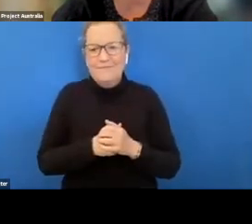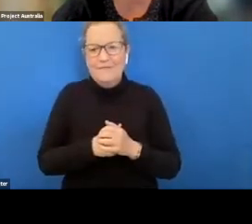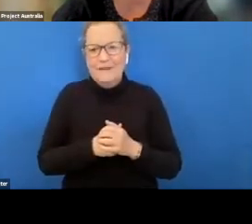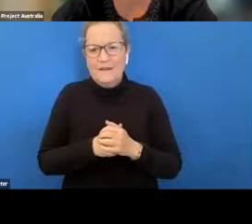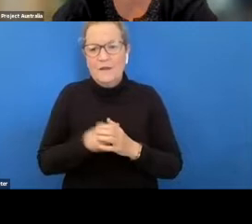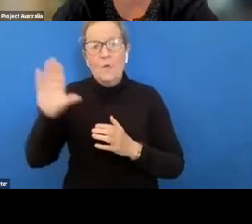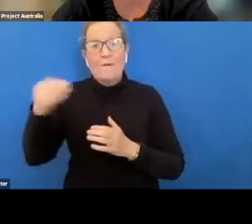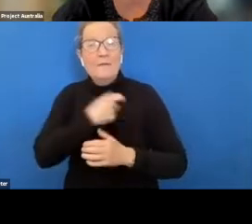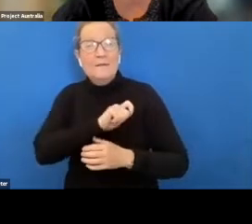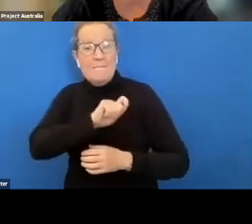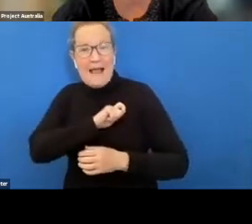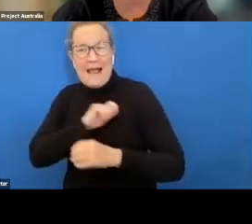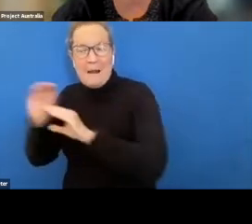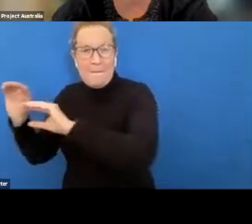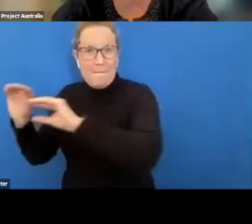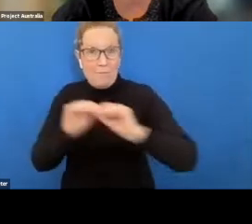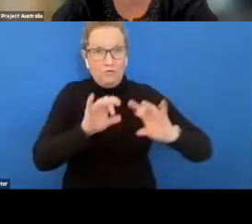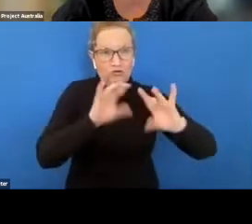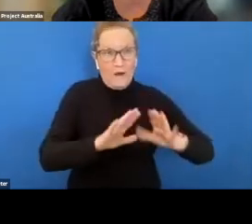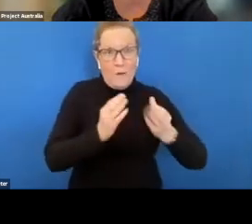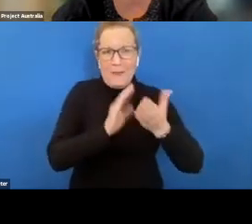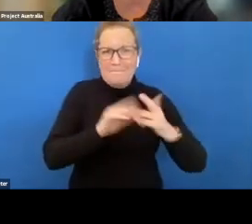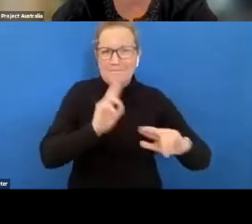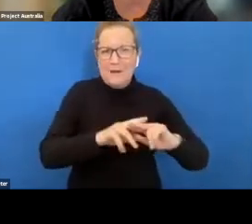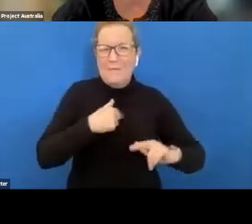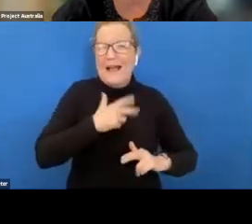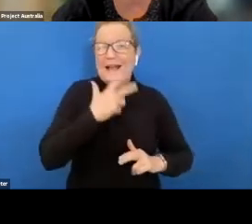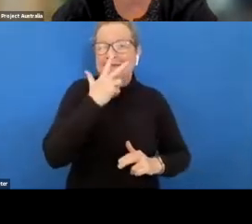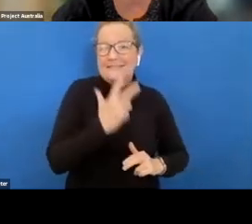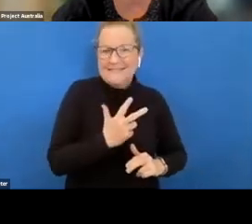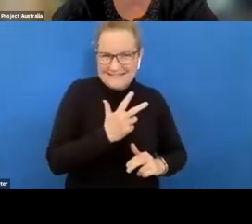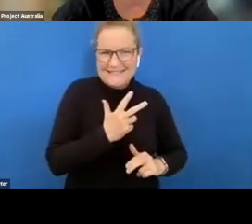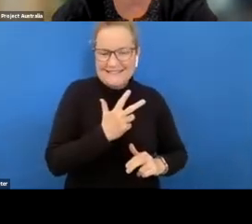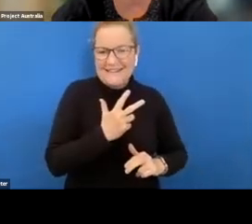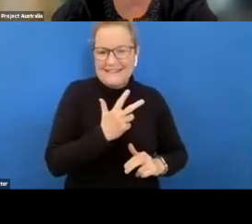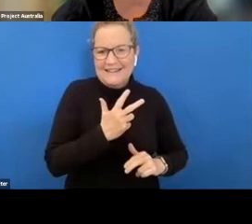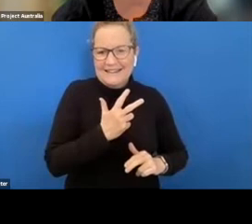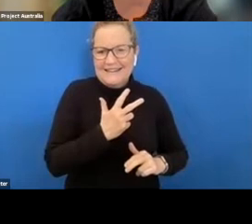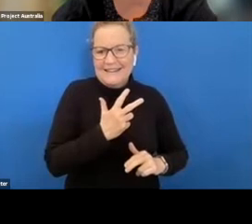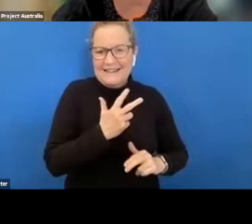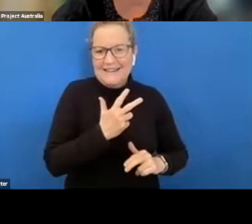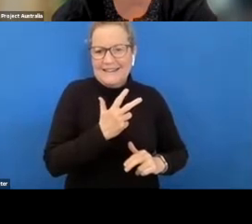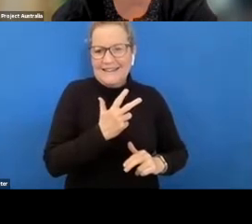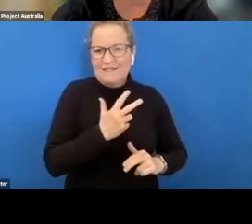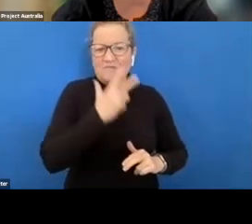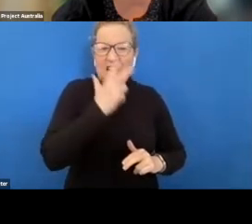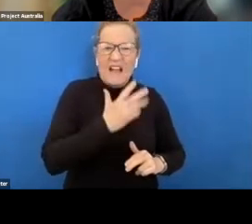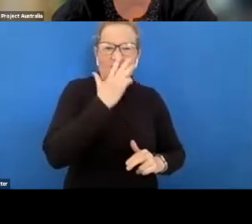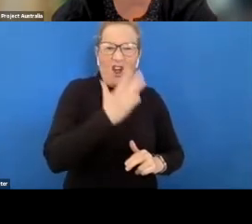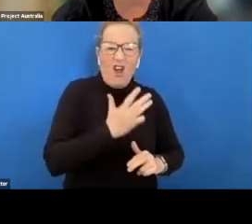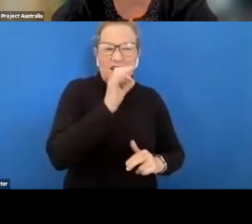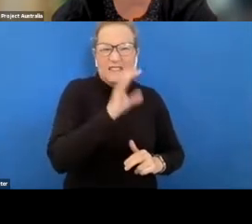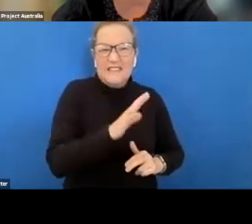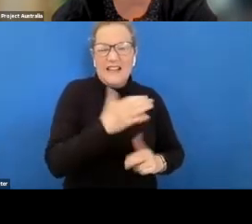spain with my parents at the age of eight and i spent the next two years in australia at the fairfield infection